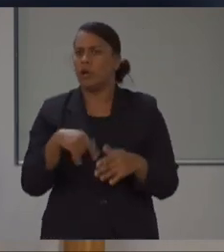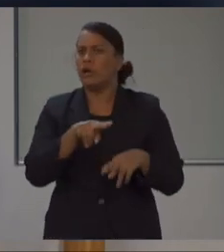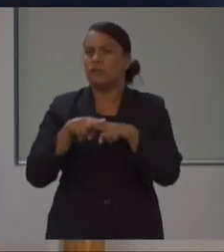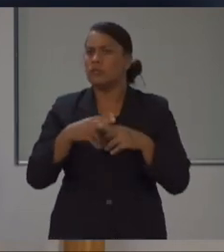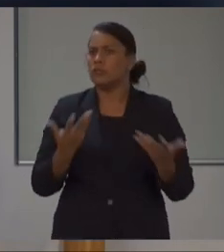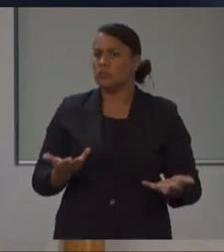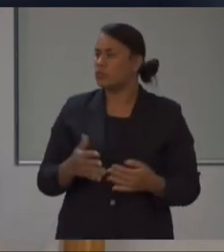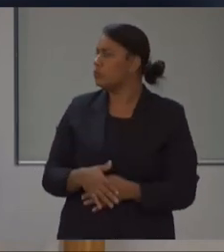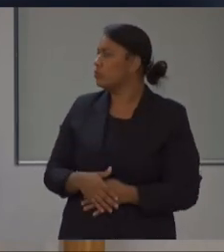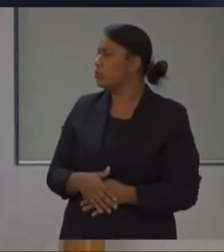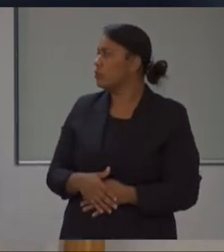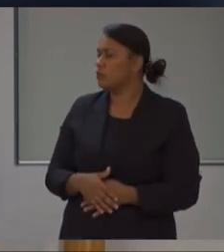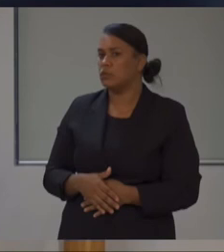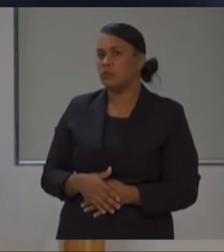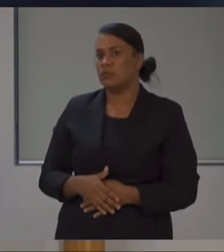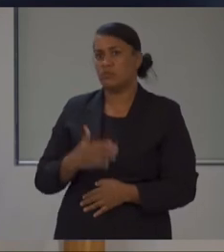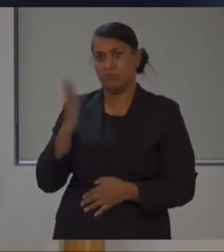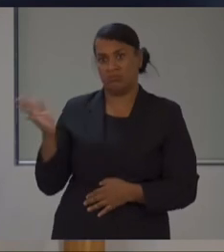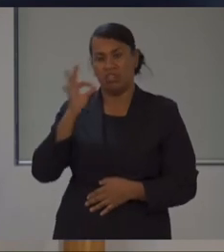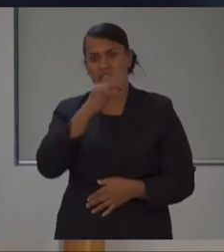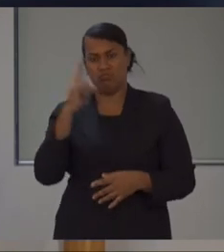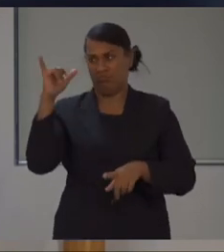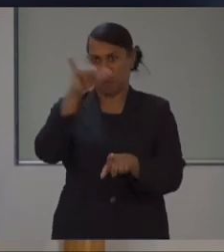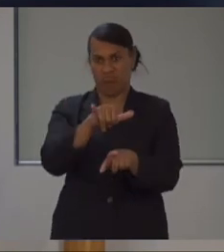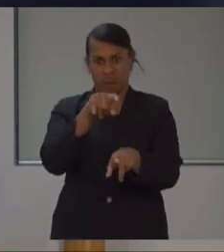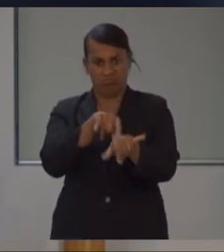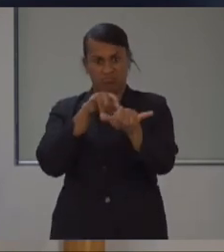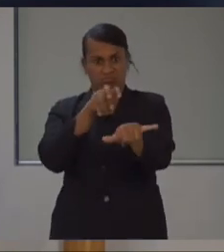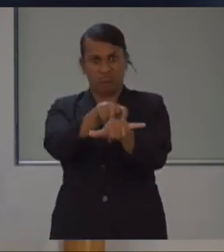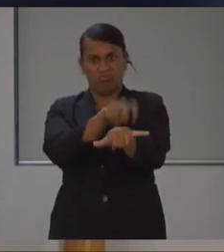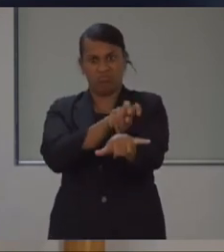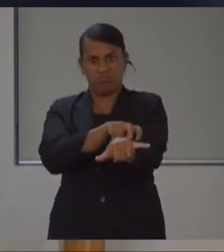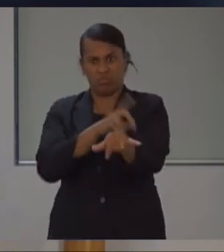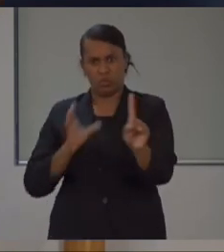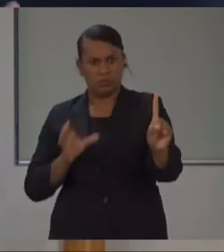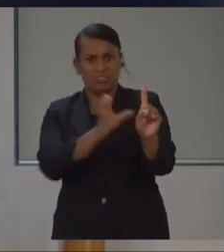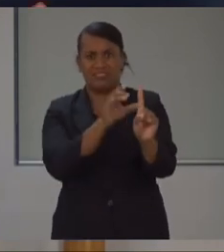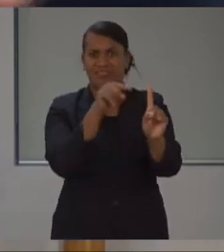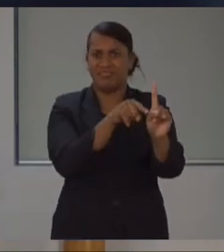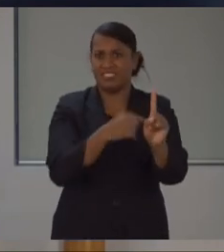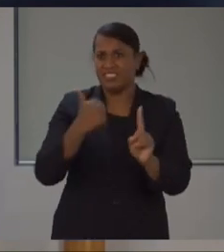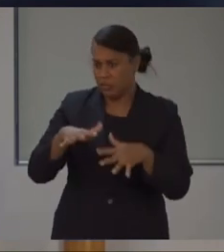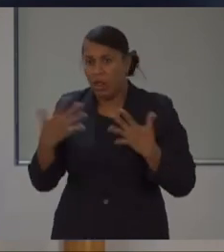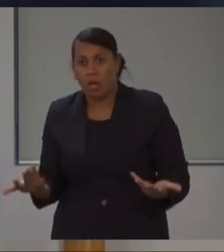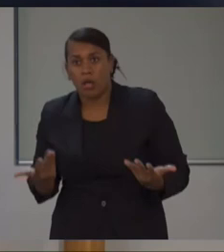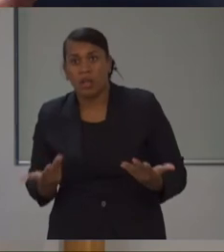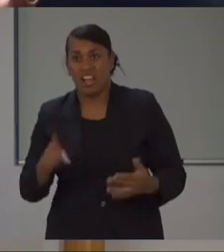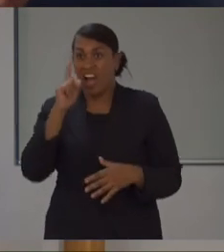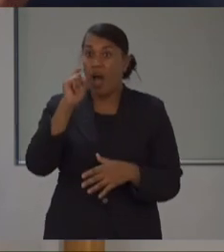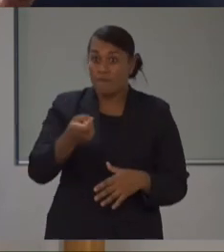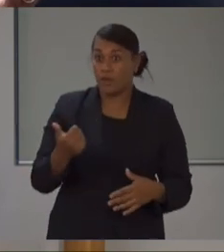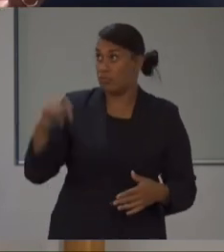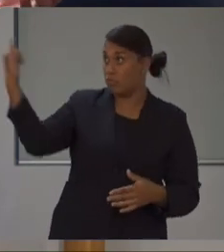The quarantine of arrivals into the country remain. So those are, as we know, at this moment, only those coming back into the country are